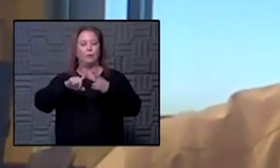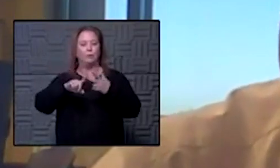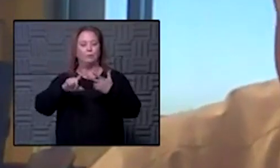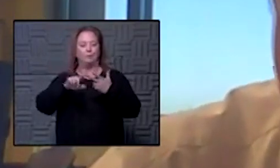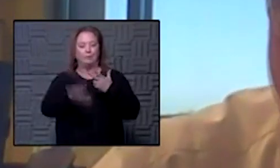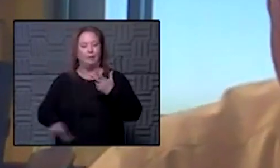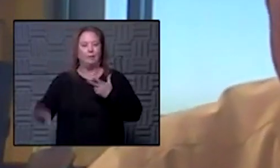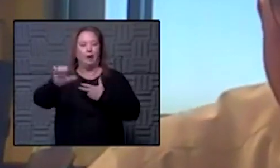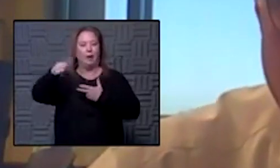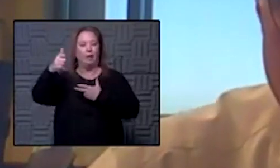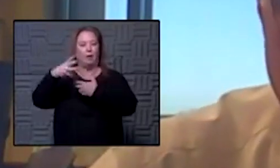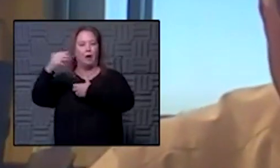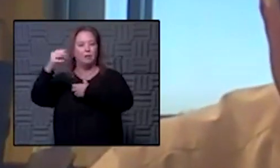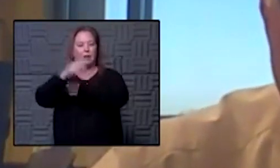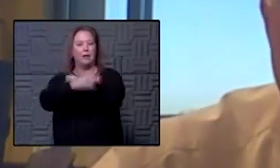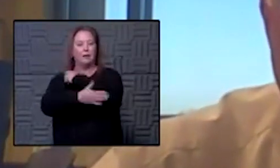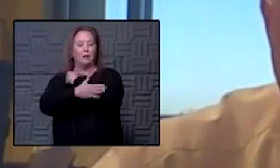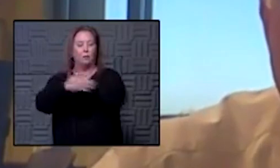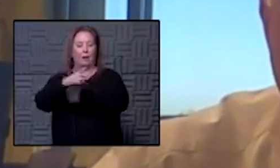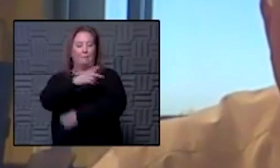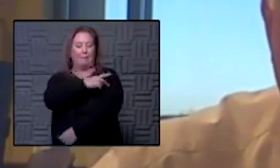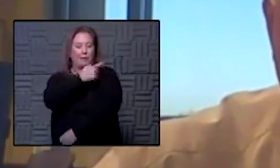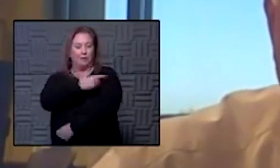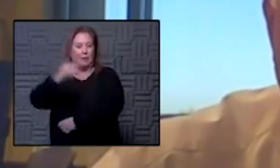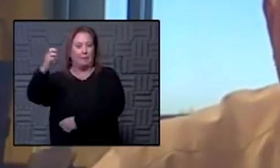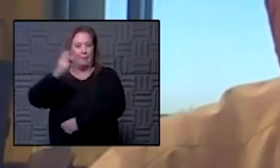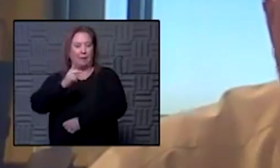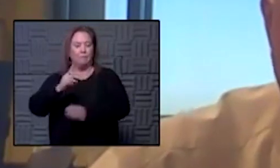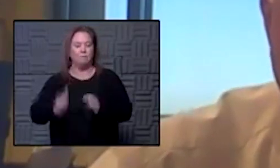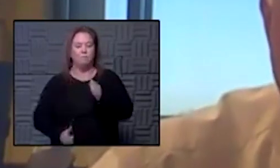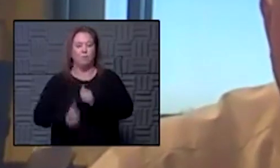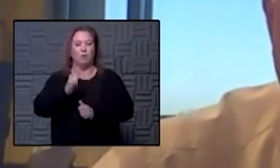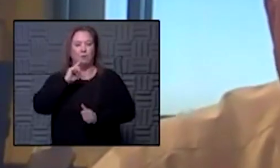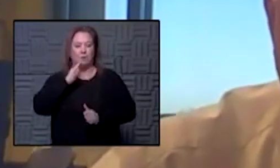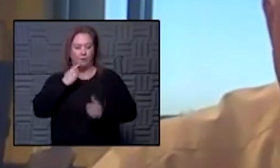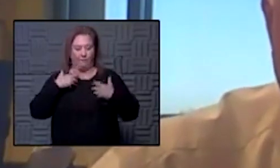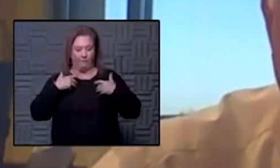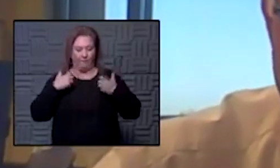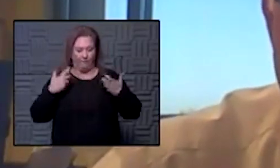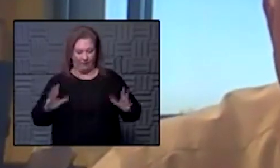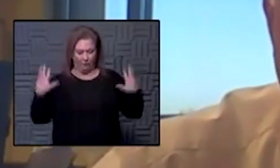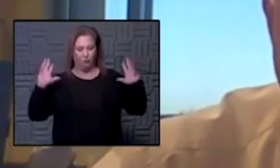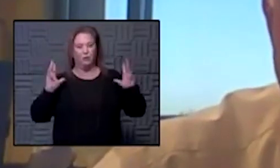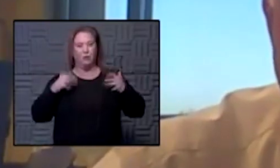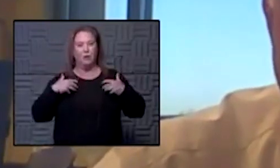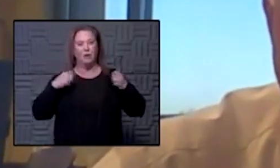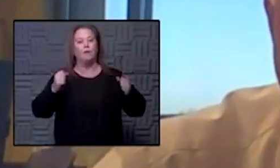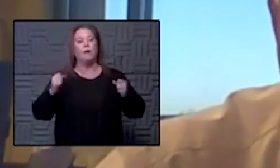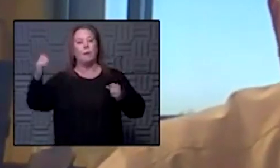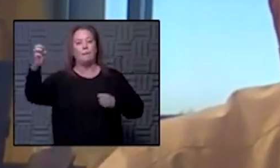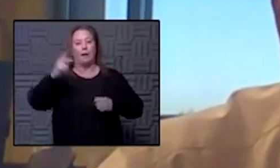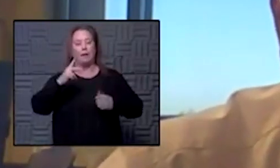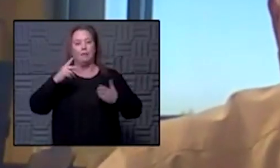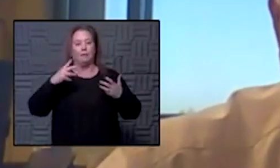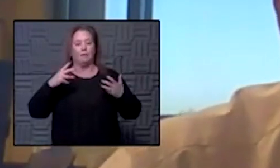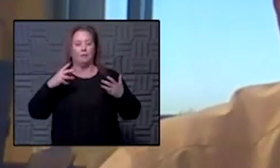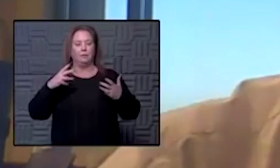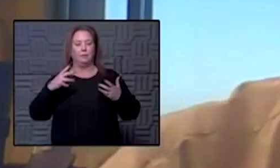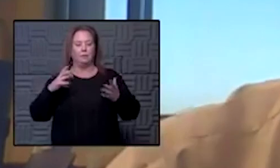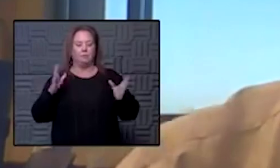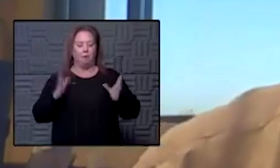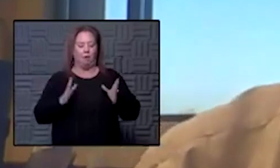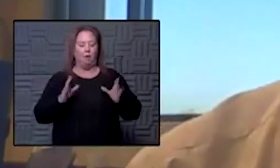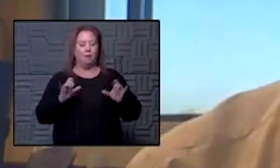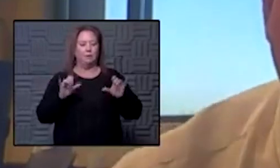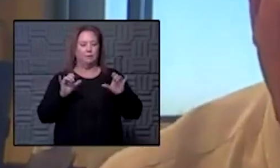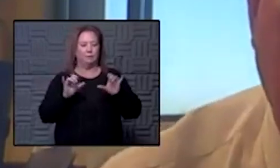that and return patients once they've come through their most acute phase back to the hospitals that can take care of them the medium and smaller size hospitals